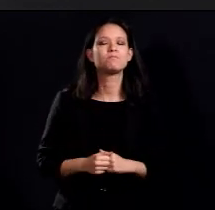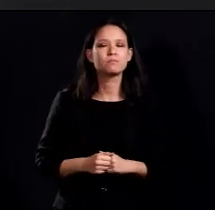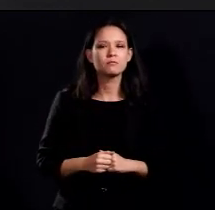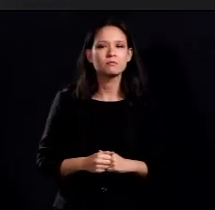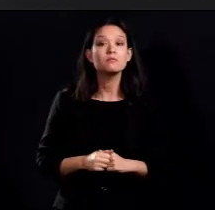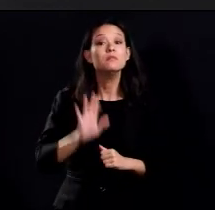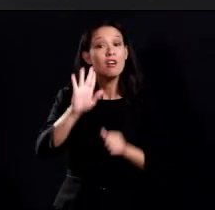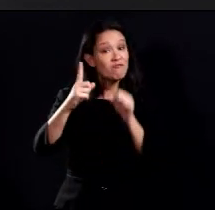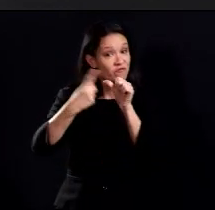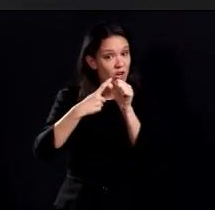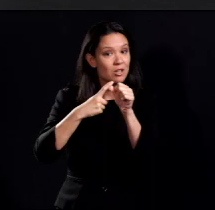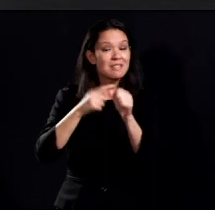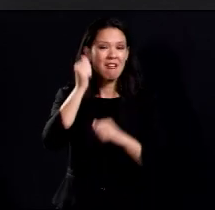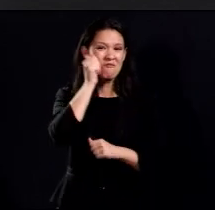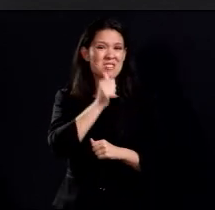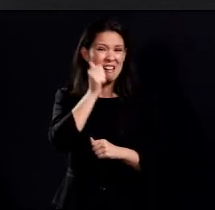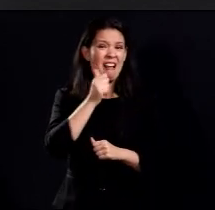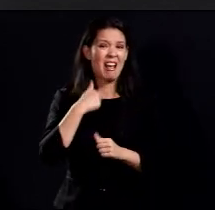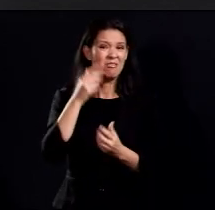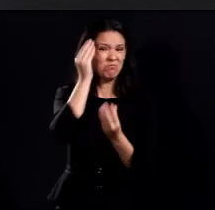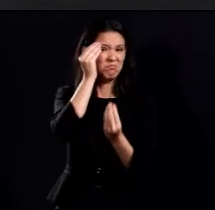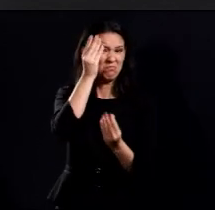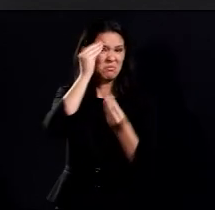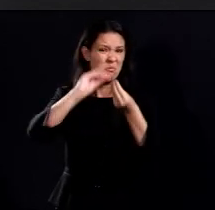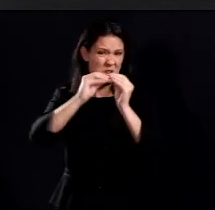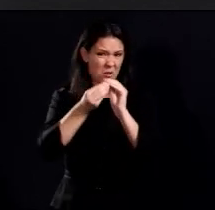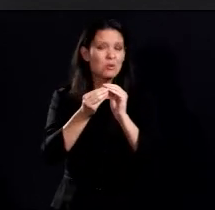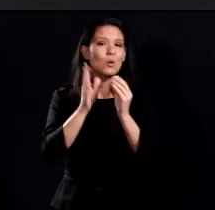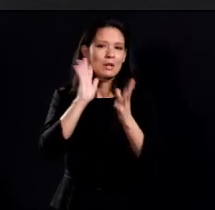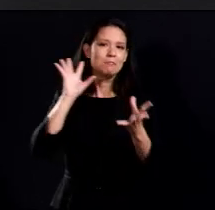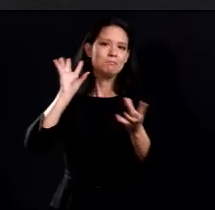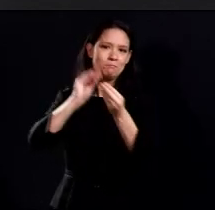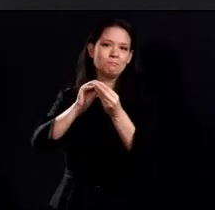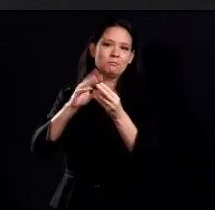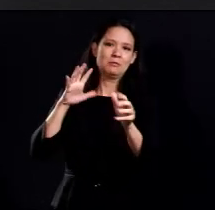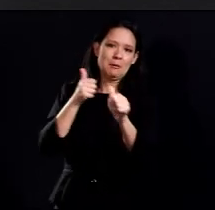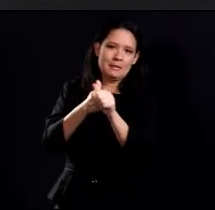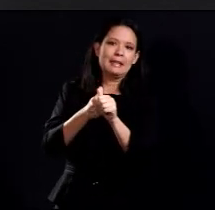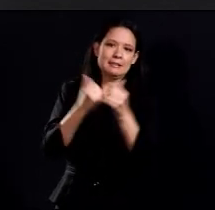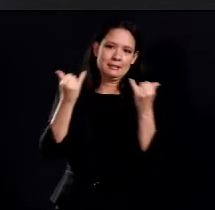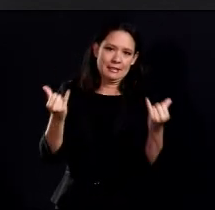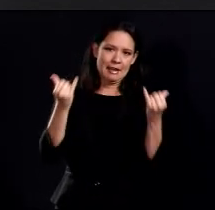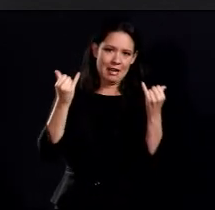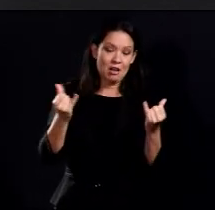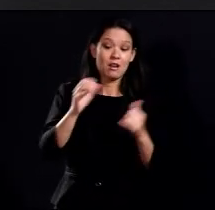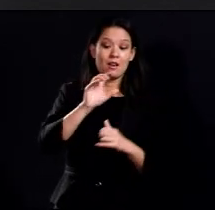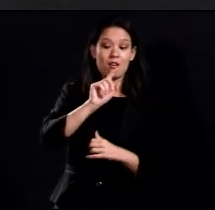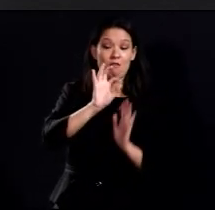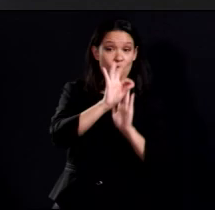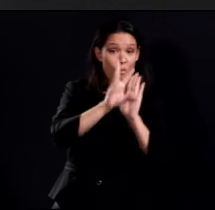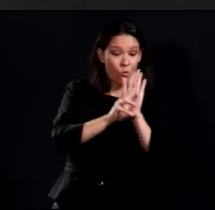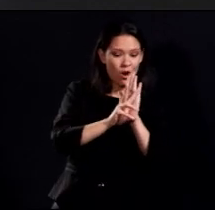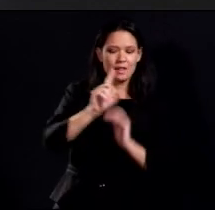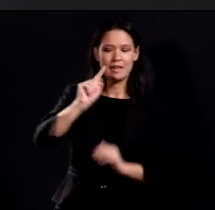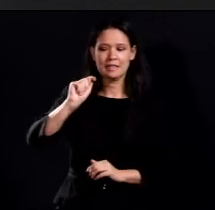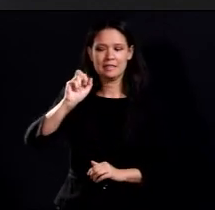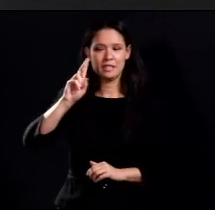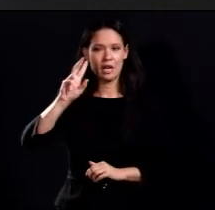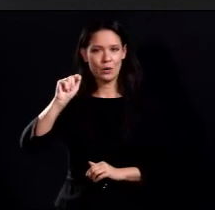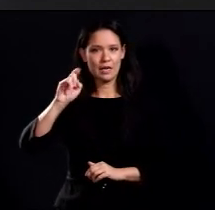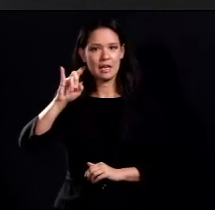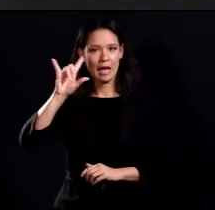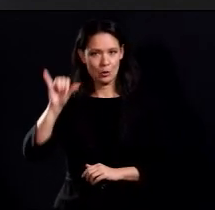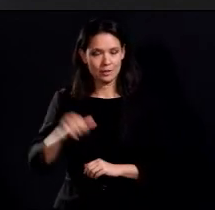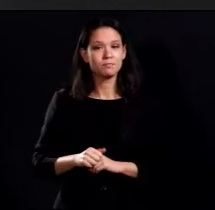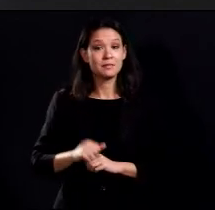update as we do every day on where we find ourselves in Tarrant County and in Fort Worth. Today Tarrant